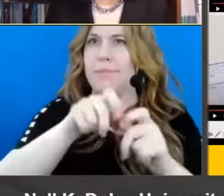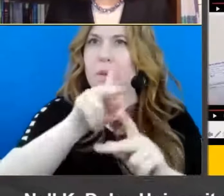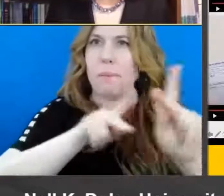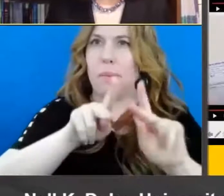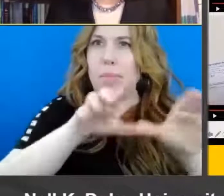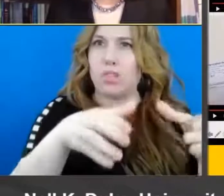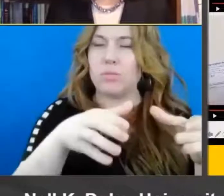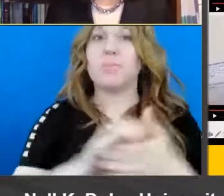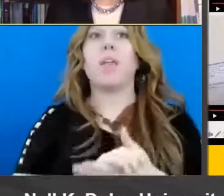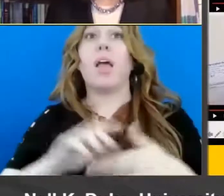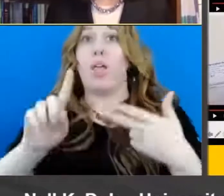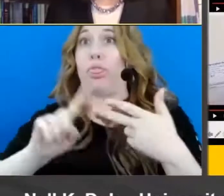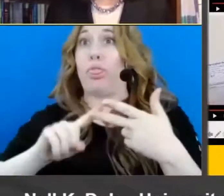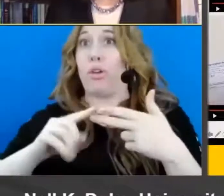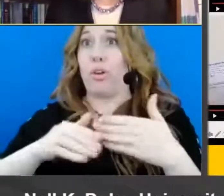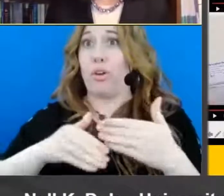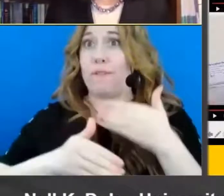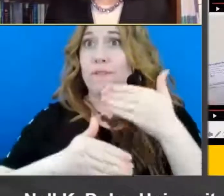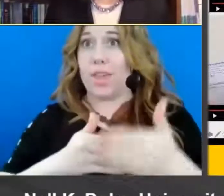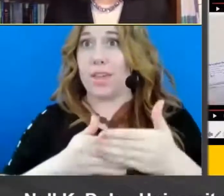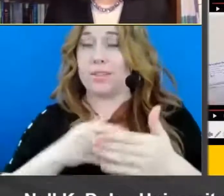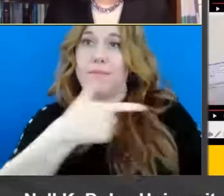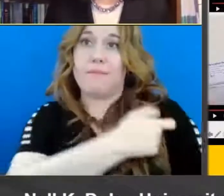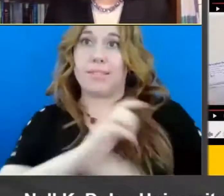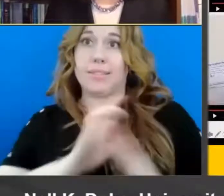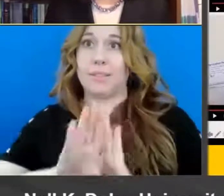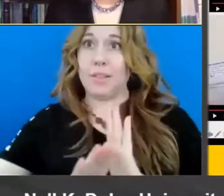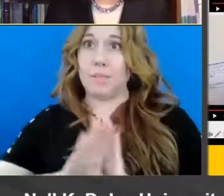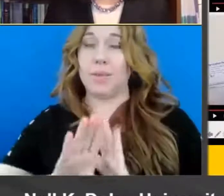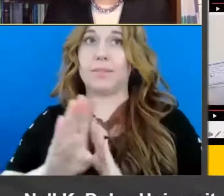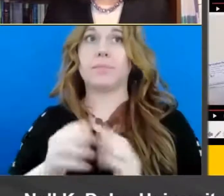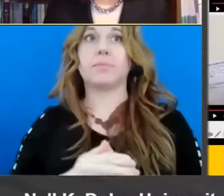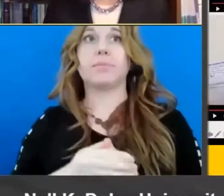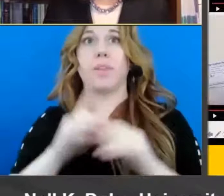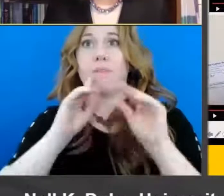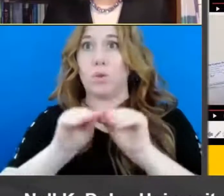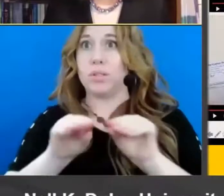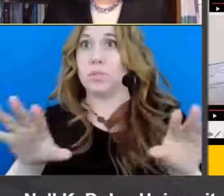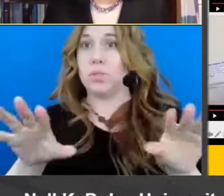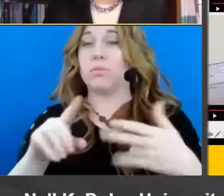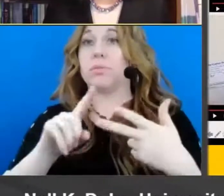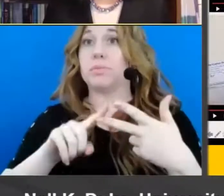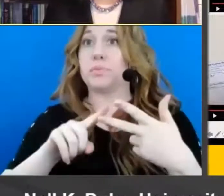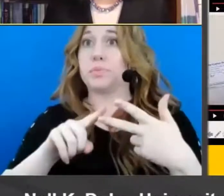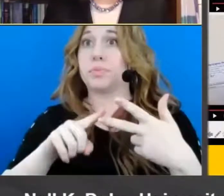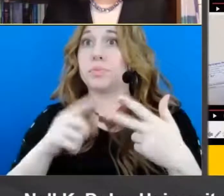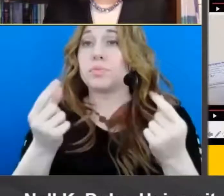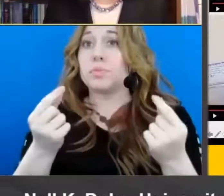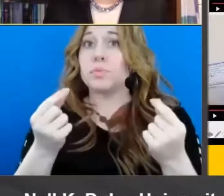third phase, at least in a vaccine development and and dissemination and that's the phase where we